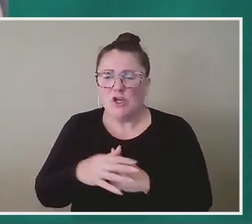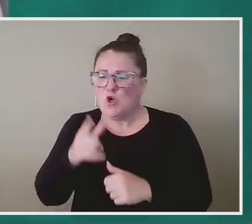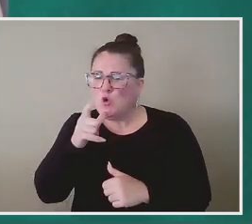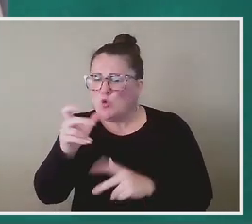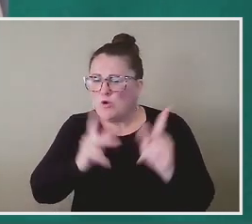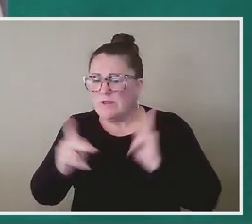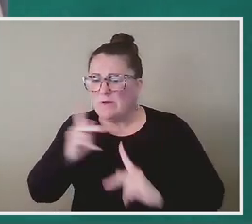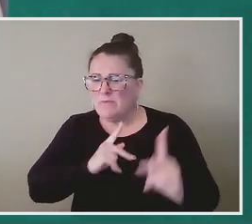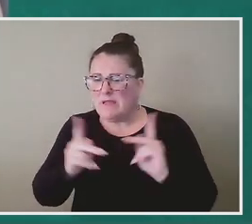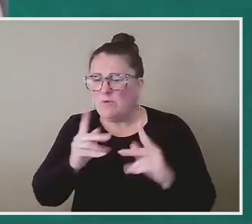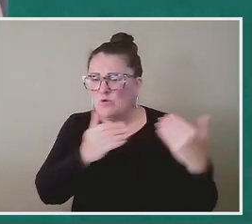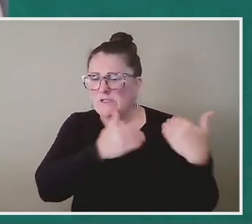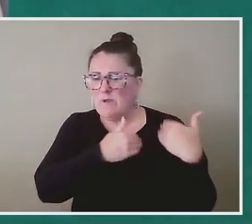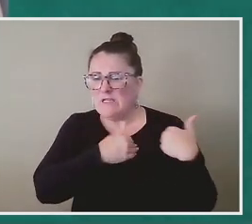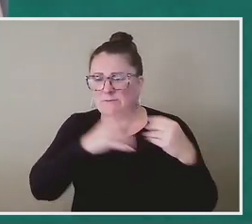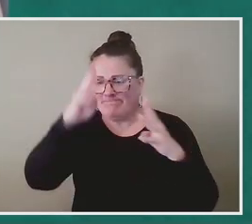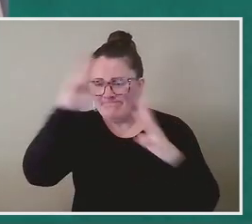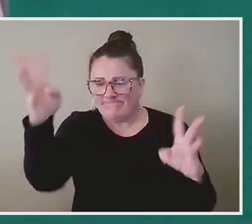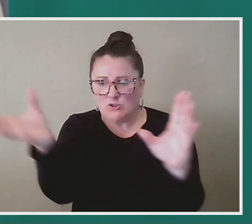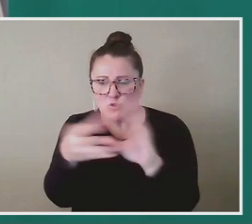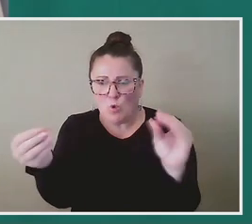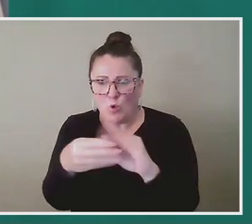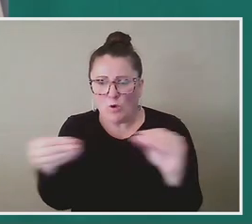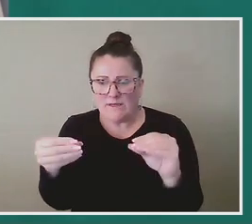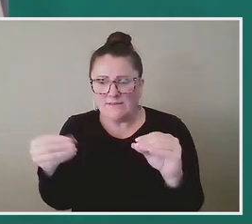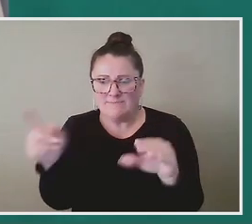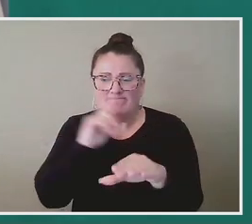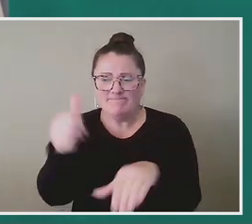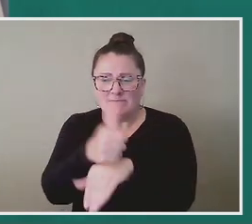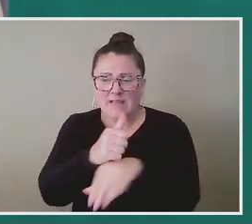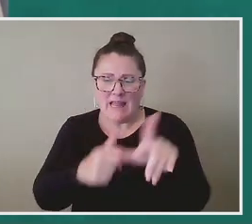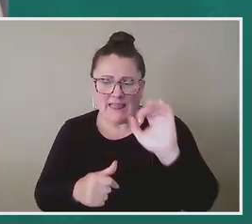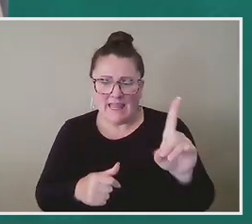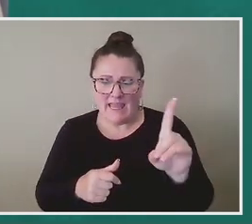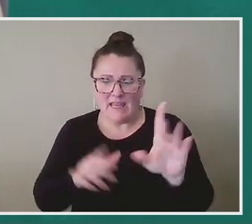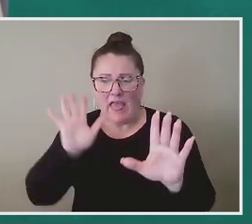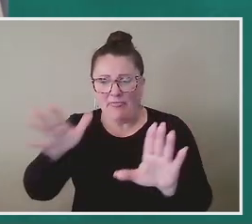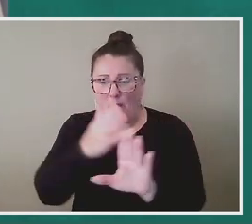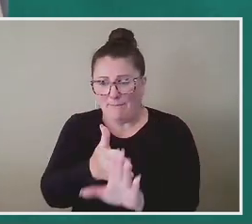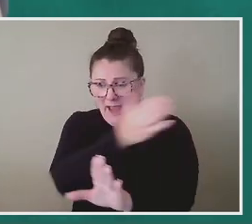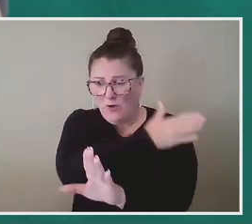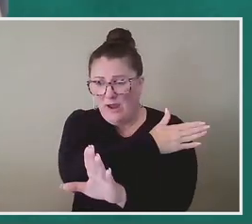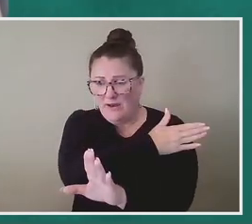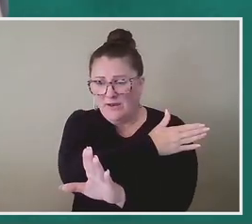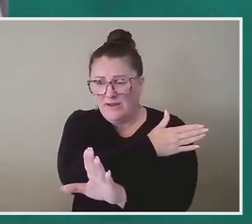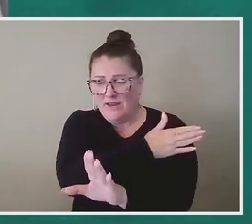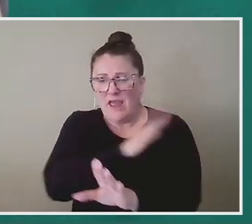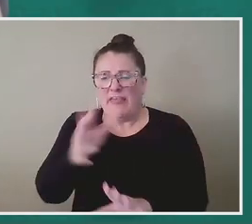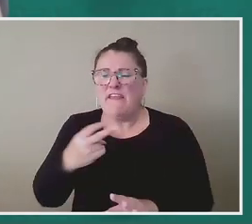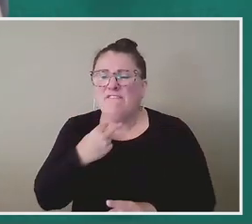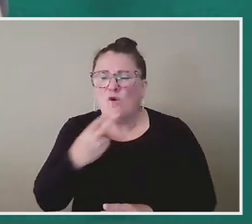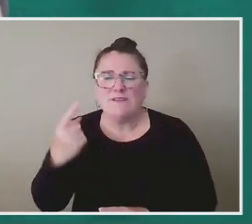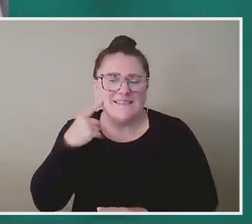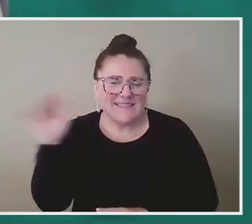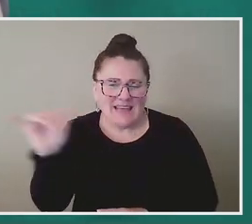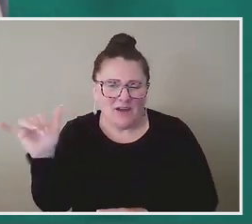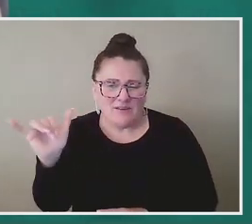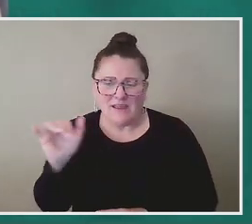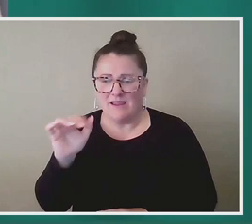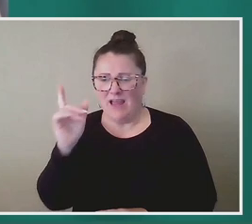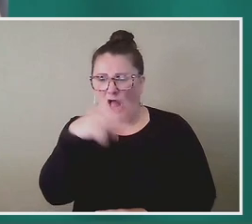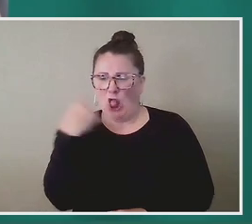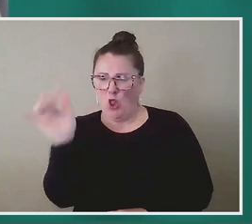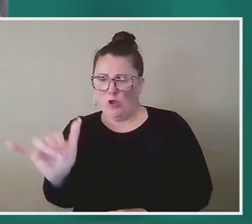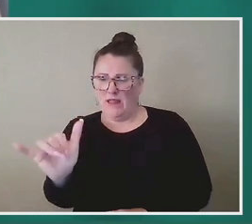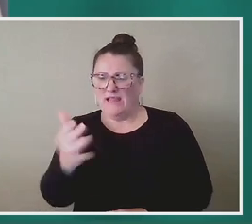for cultivating these stories and curating this land. Who, what are their backgrounds? What do their voices sound like? What does the land look like? What does it smell